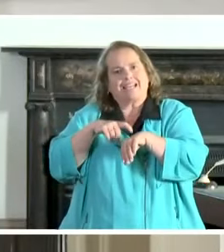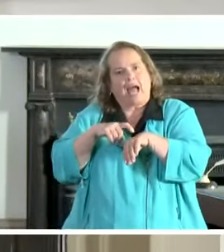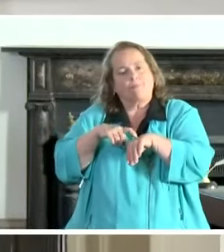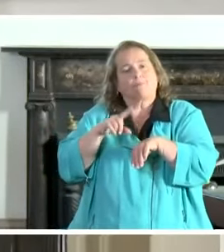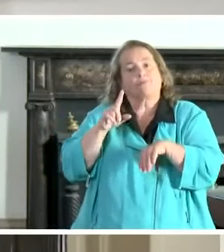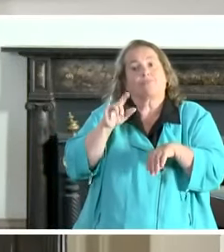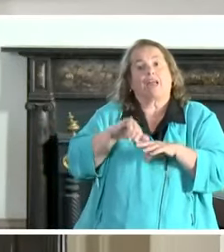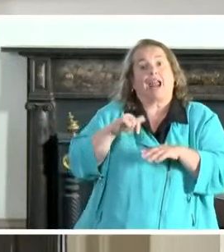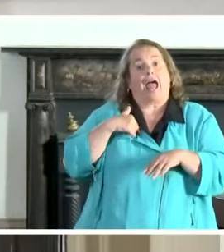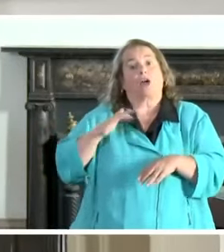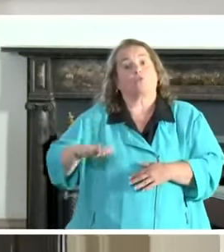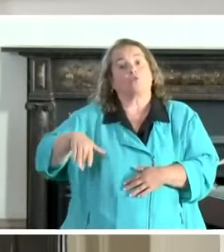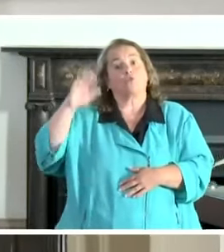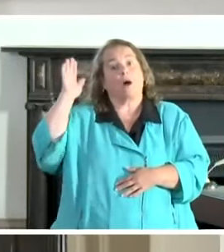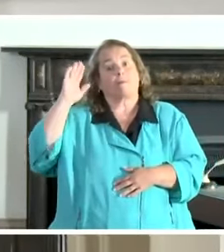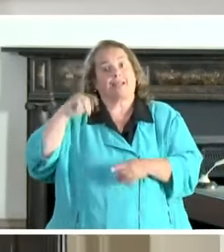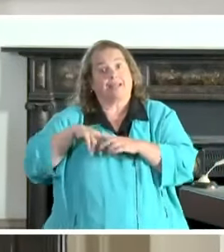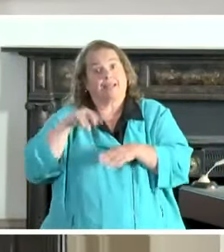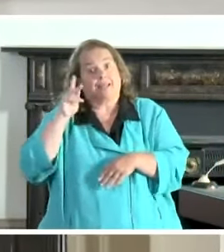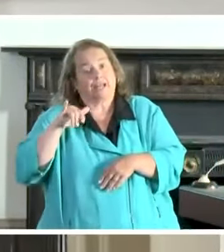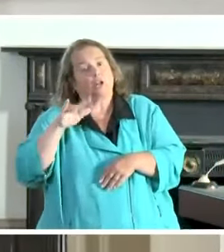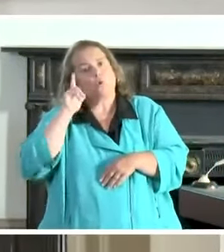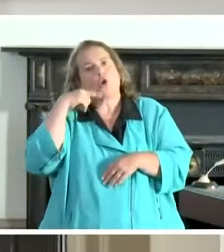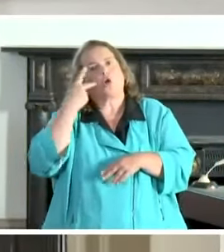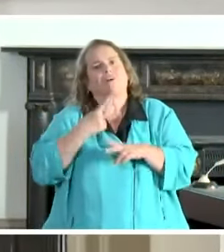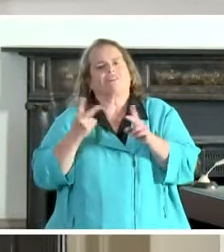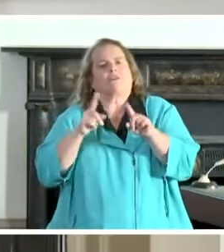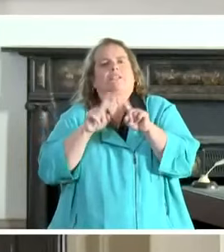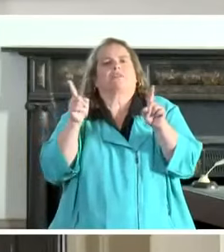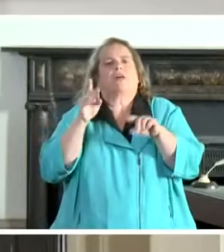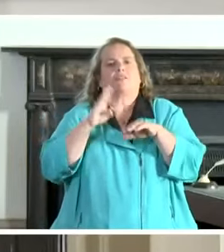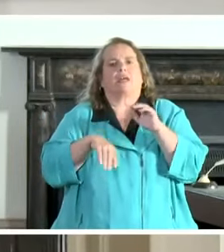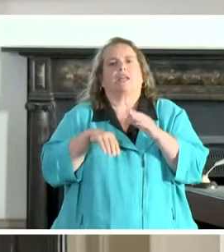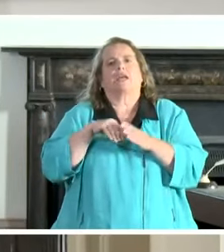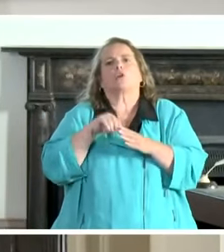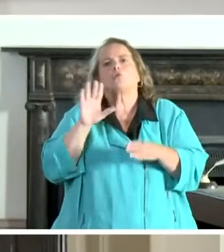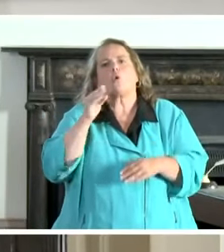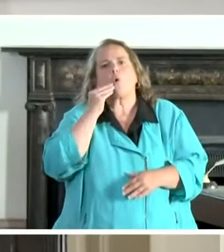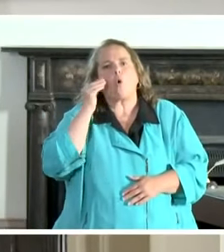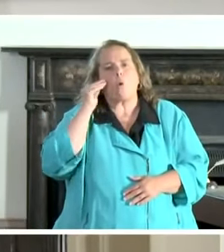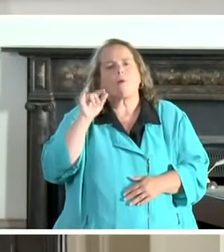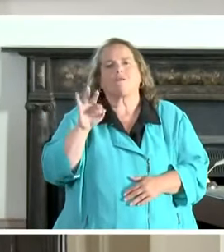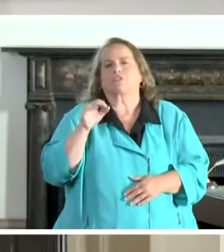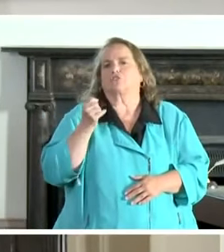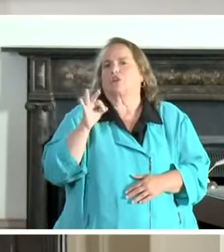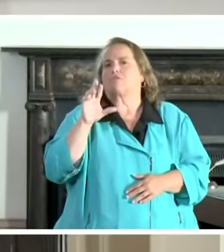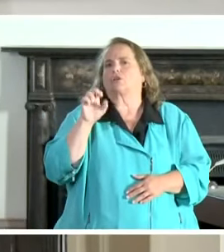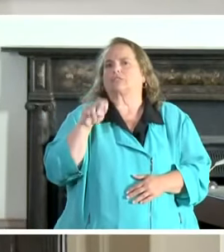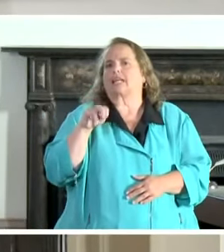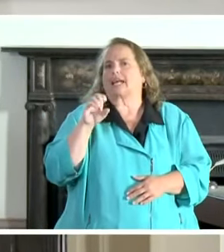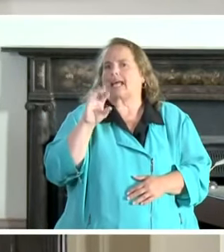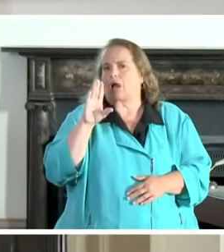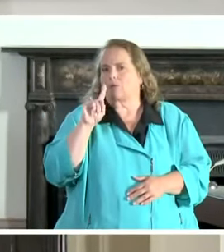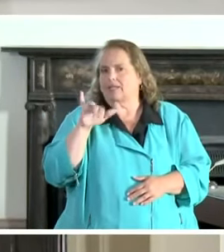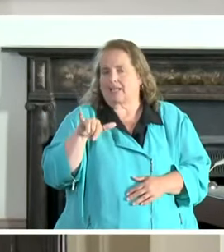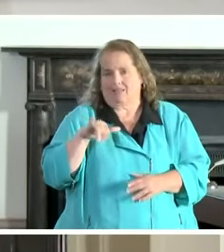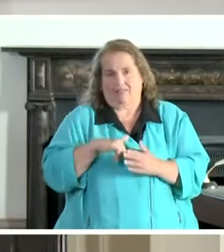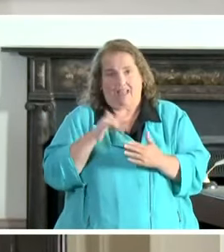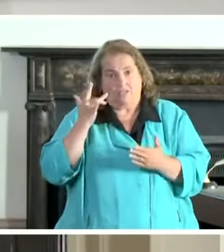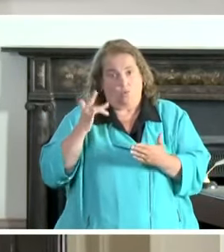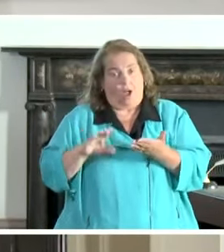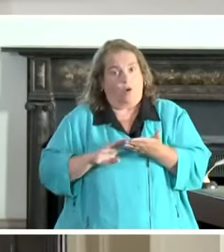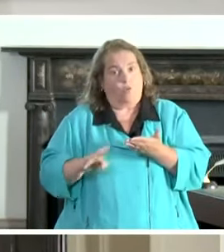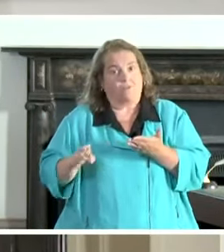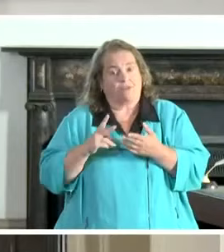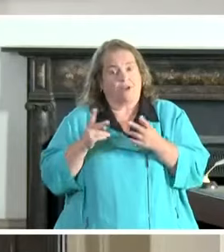grew up in, in Bergen, Kentucky, is going to look very different than it does in your home of Jefferson County. And so that's why these waivers were so